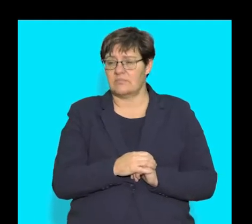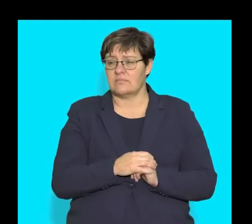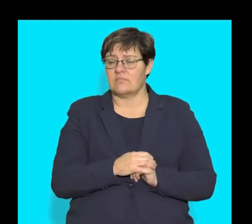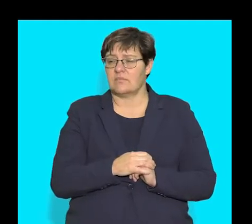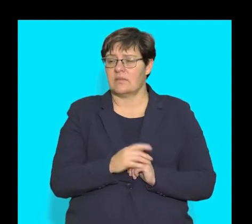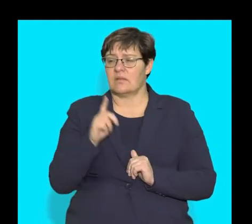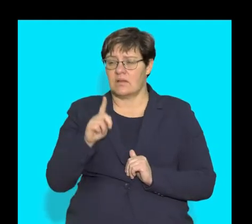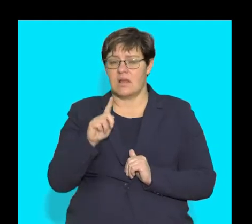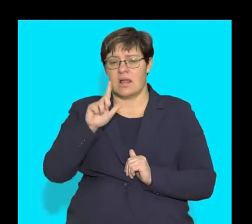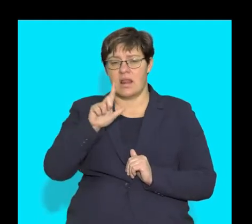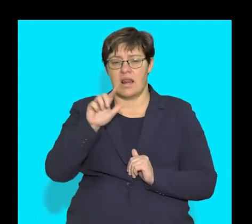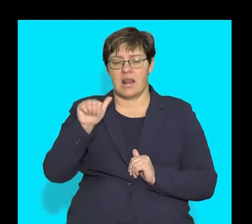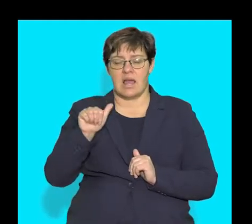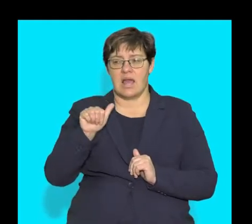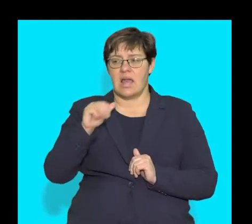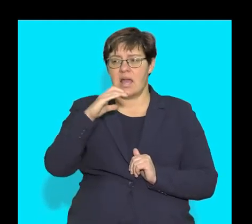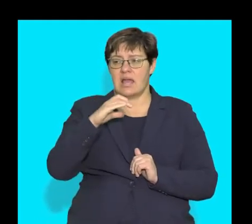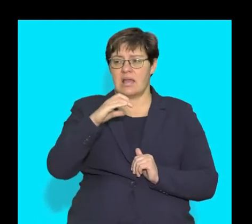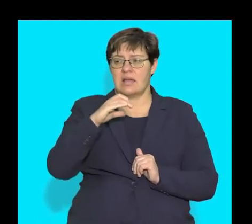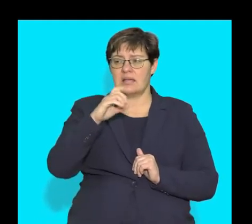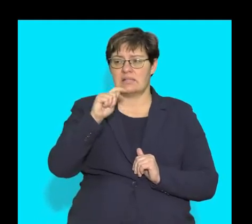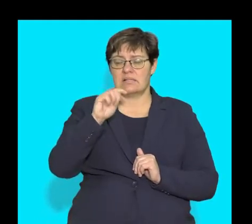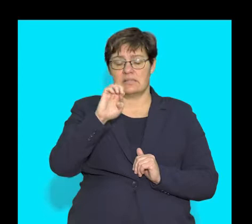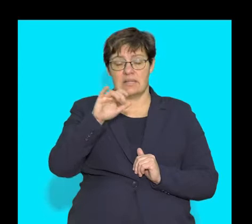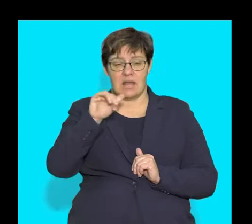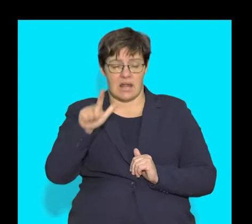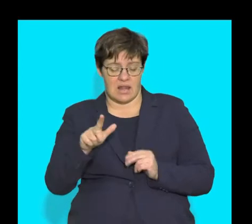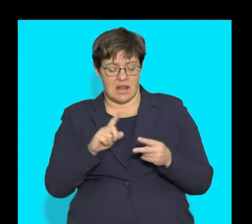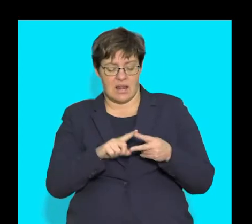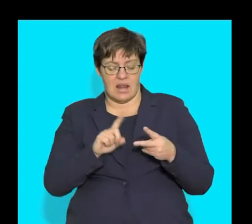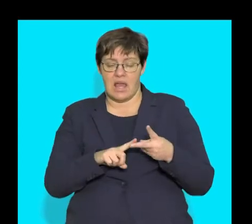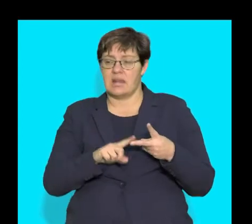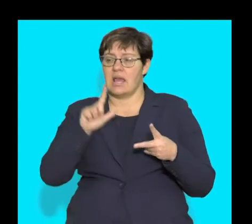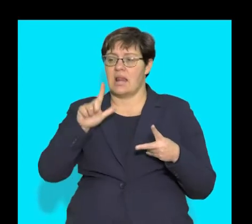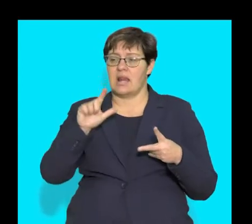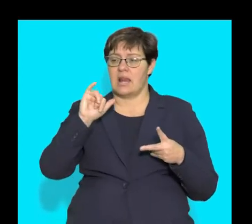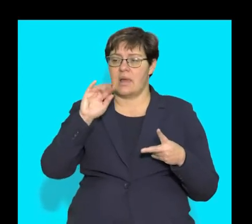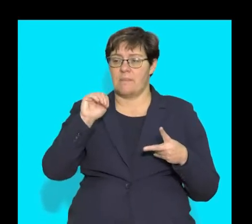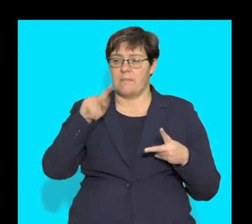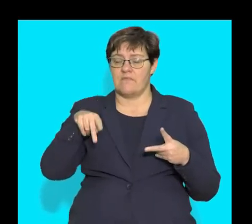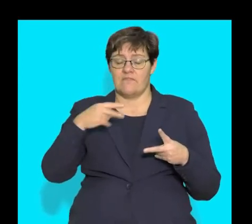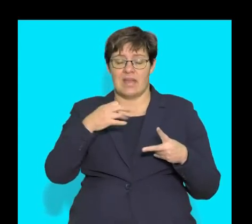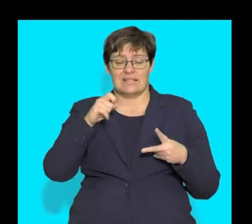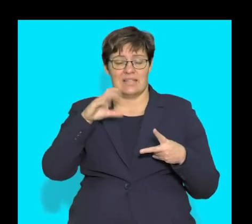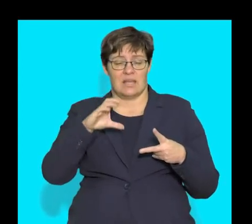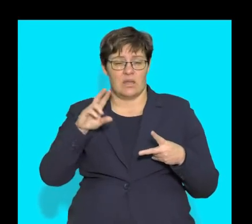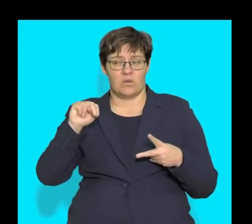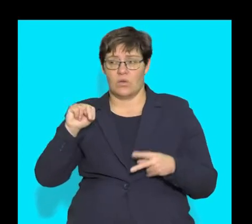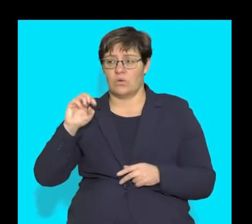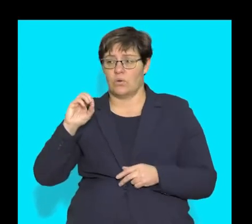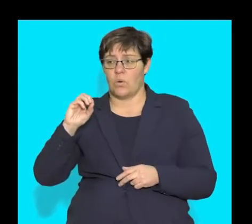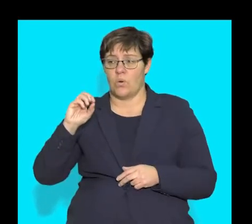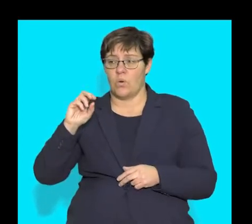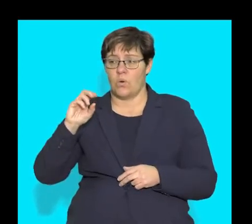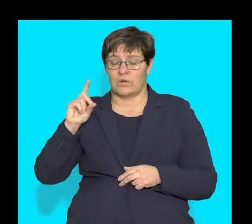Let's see. So we talk about the lacteal and the lymphatic node. Now both of these terms